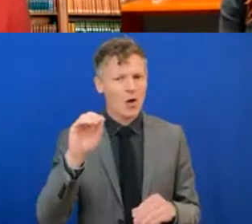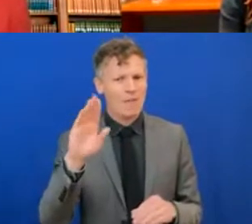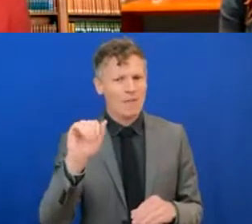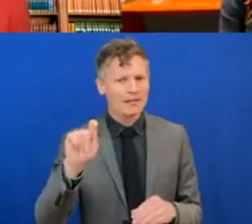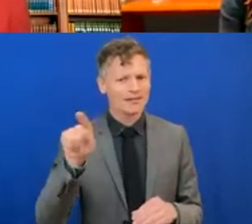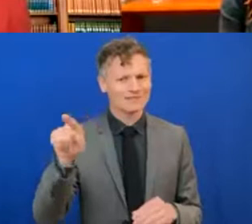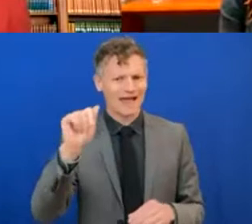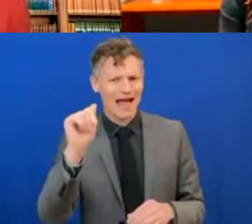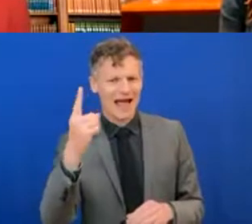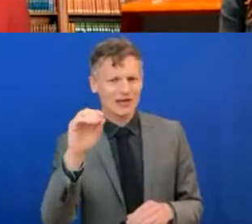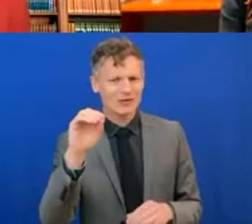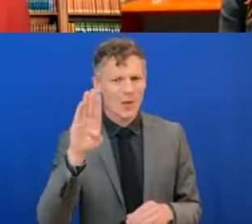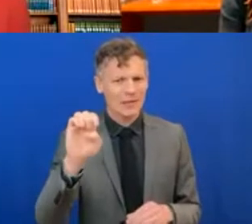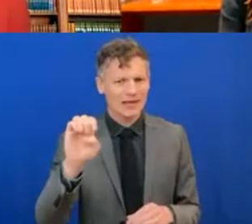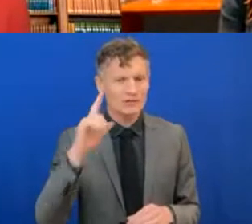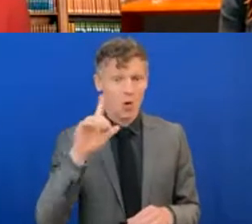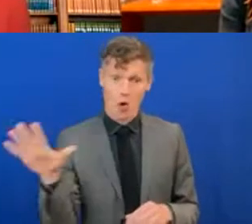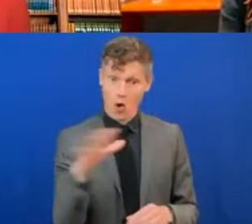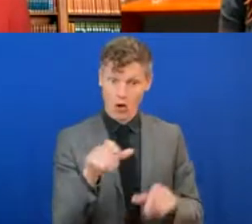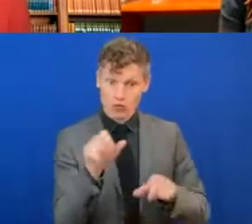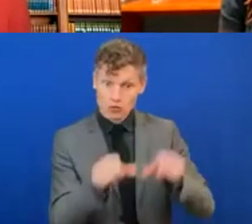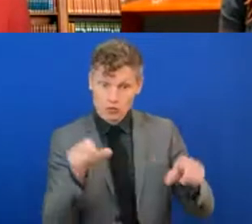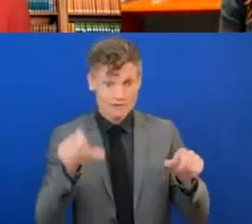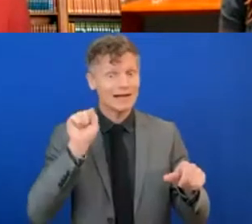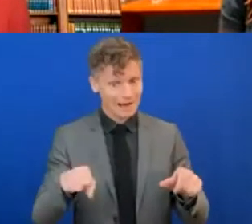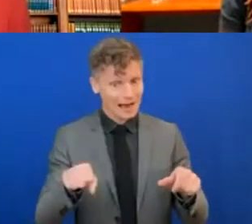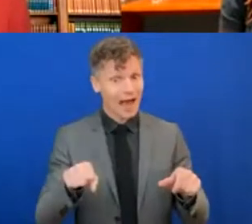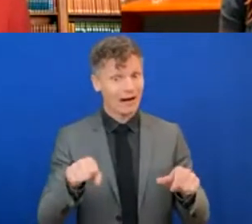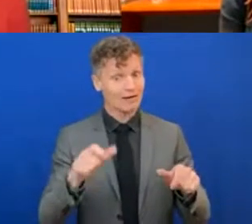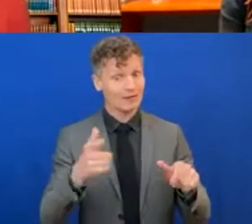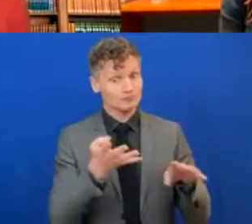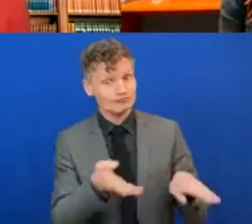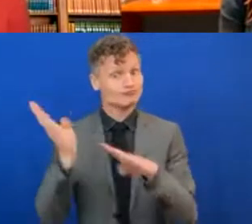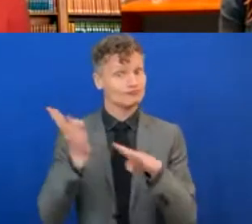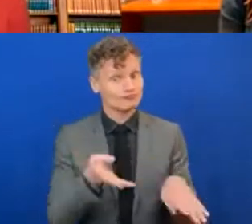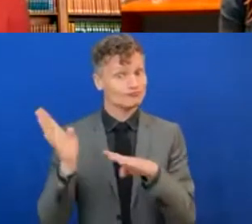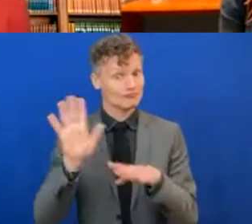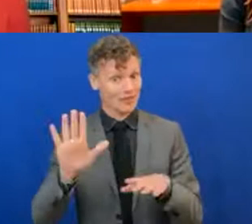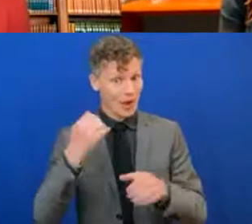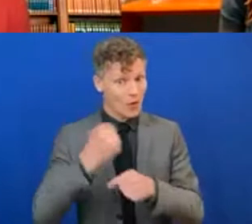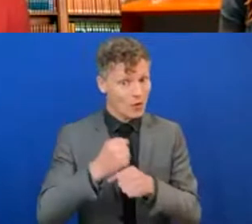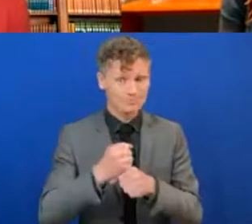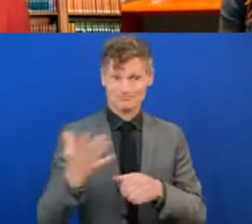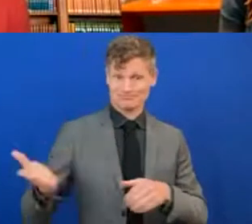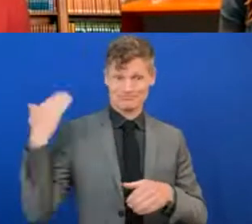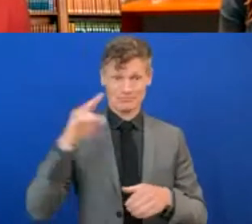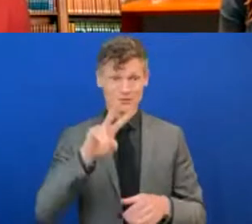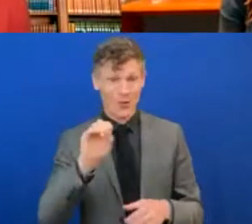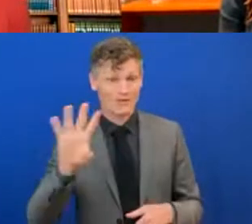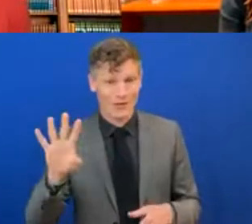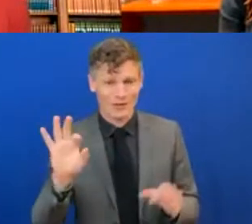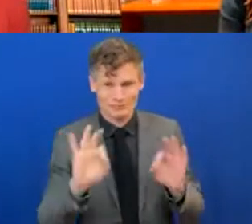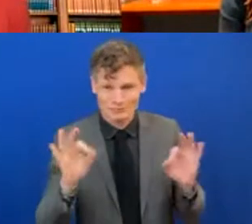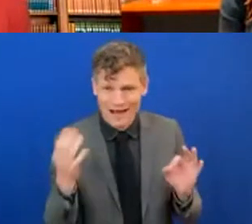student could upload their work in that format. So, that didn't exist in 2004. So, now, in schools, when I see my cousins come home with